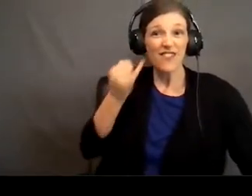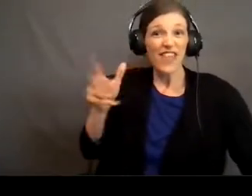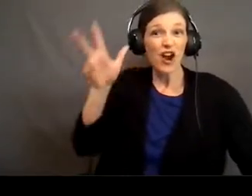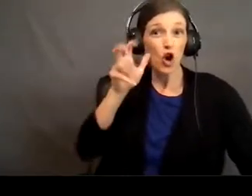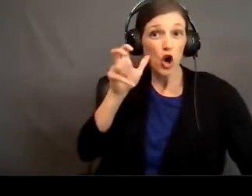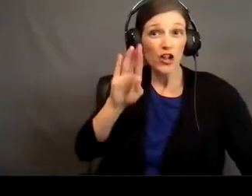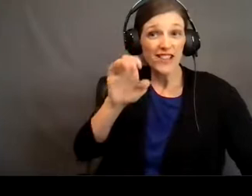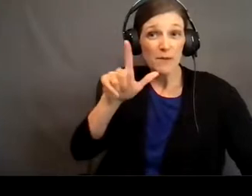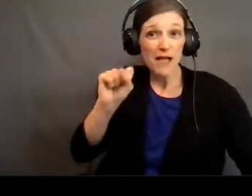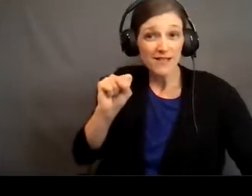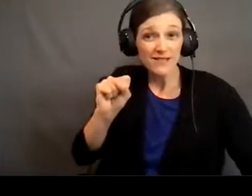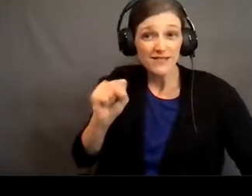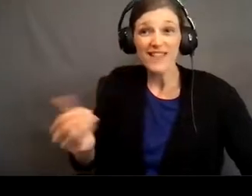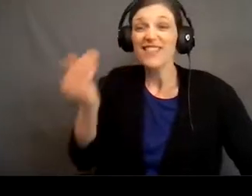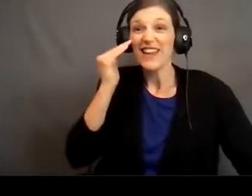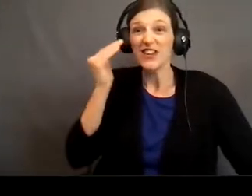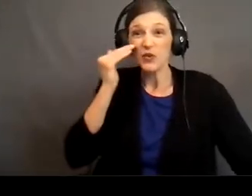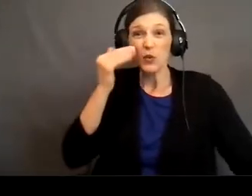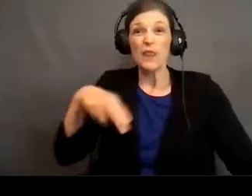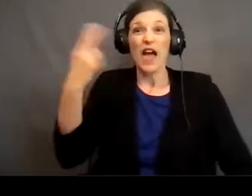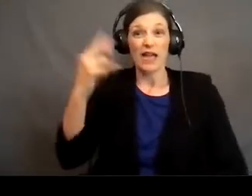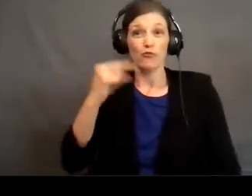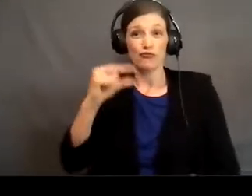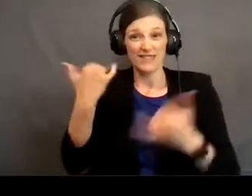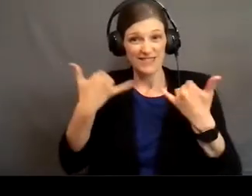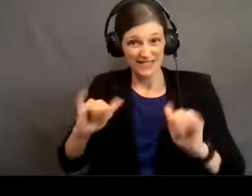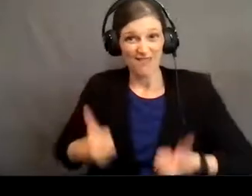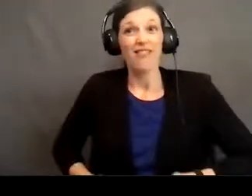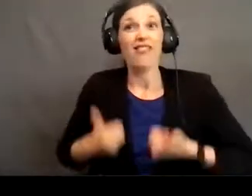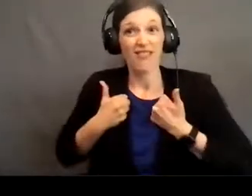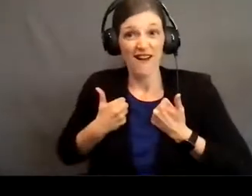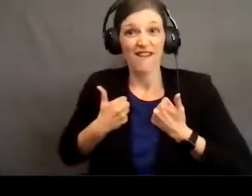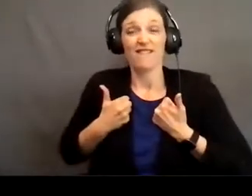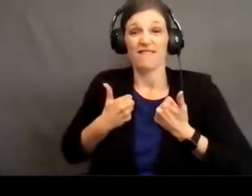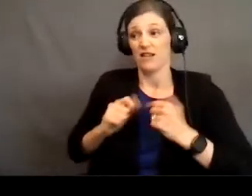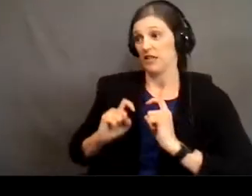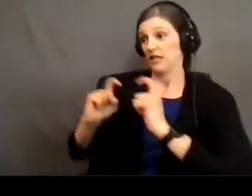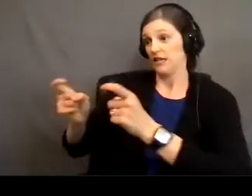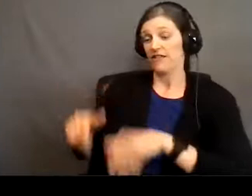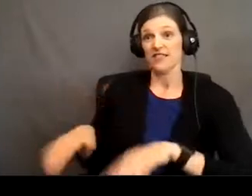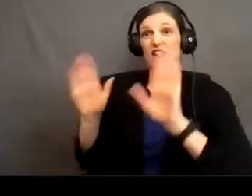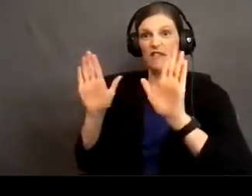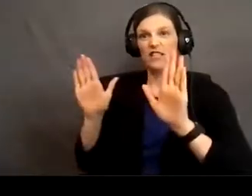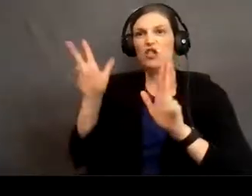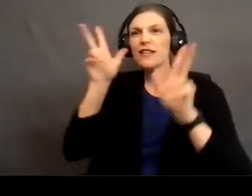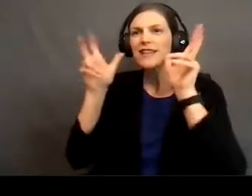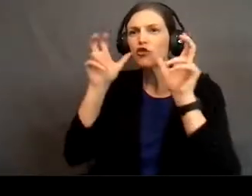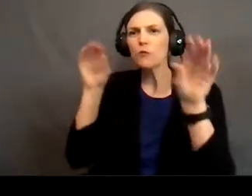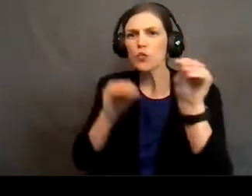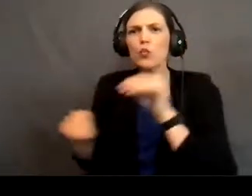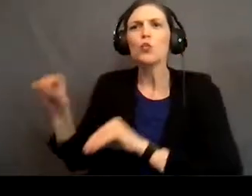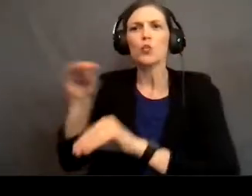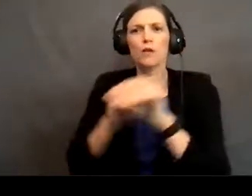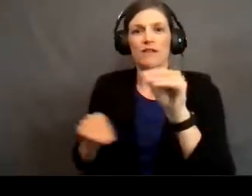bells, they knew that the high priest was still alive. He was giving his sacrifices. You could hear him moving in there.